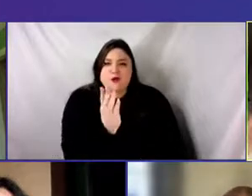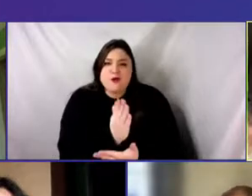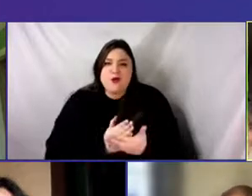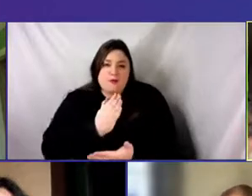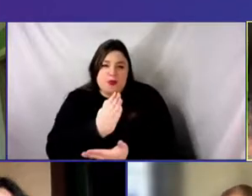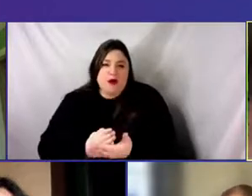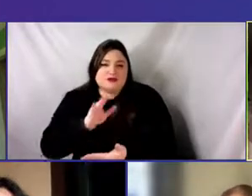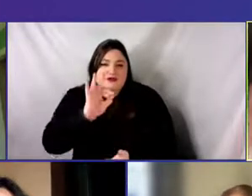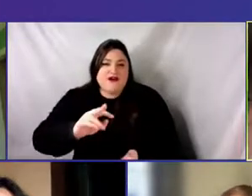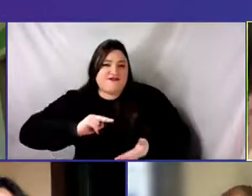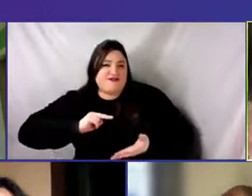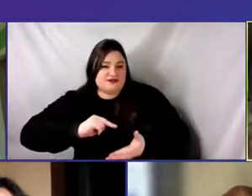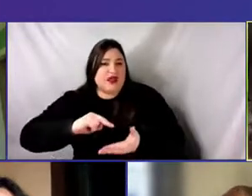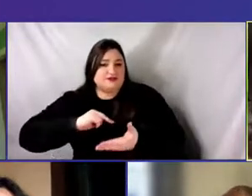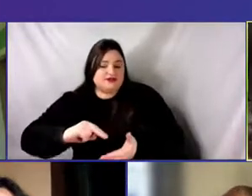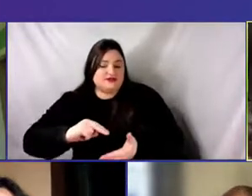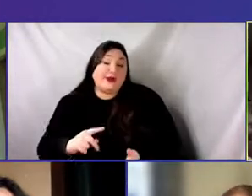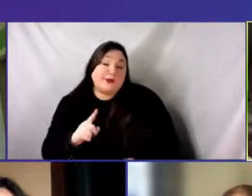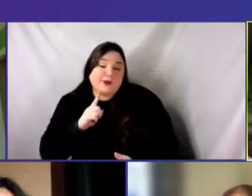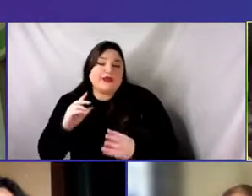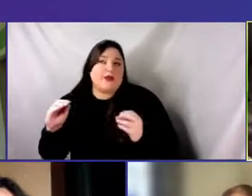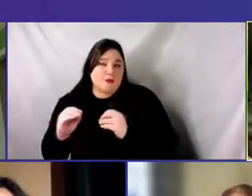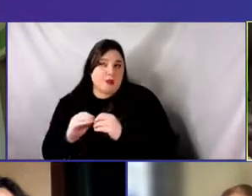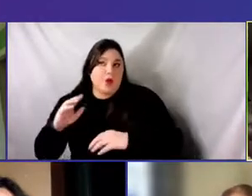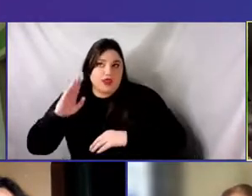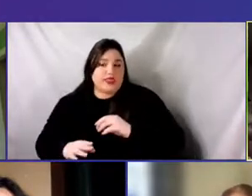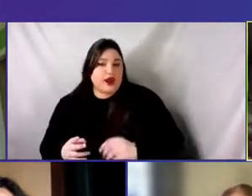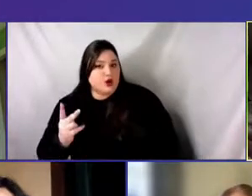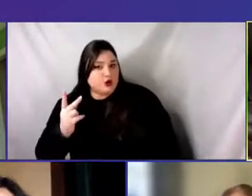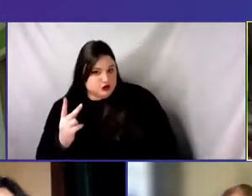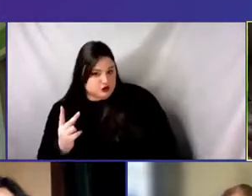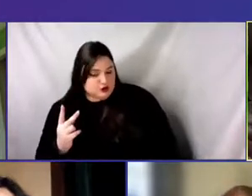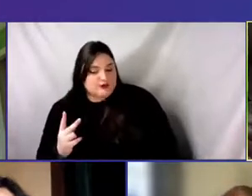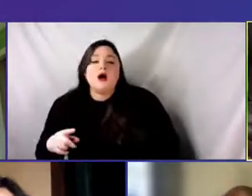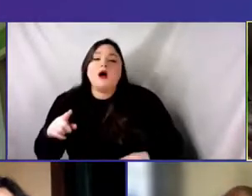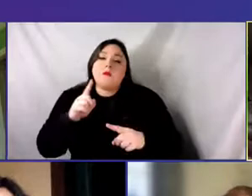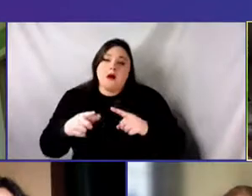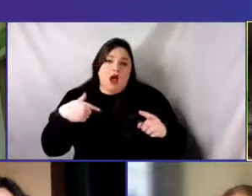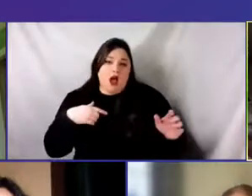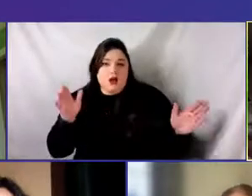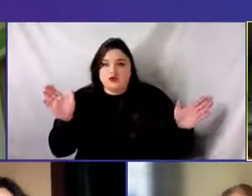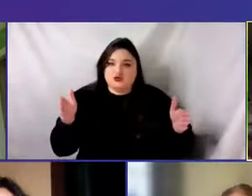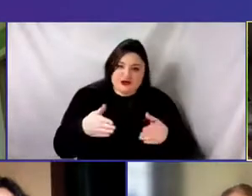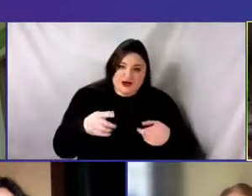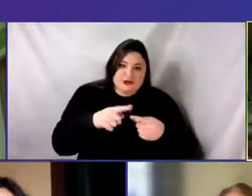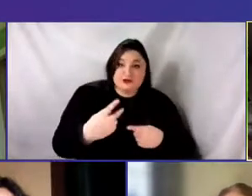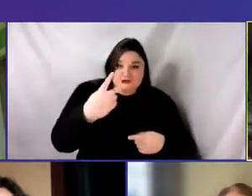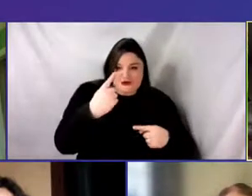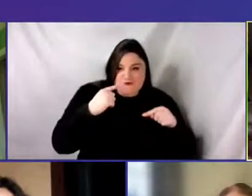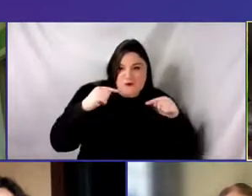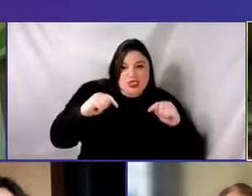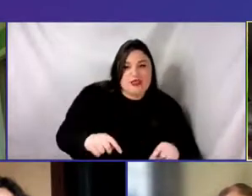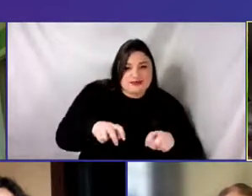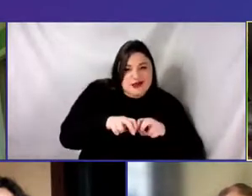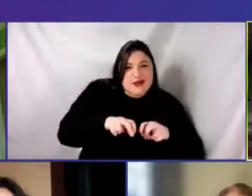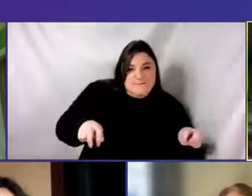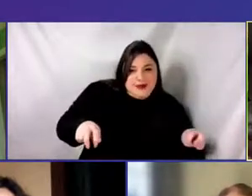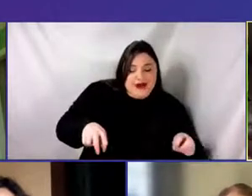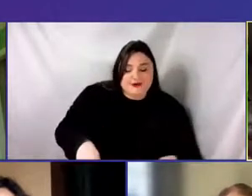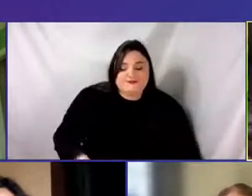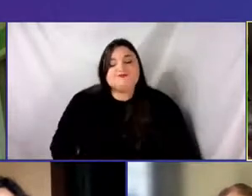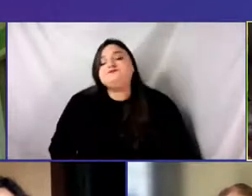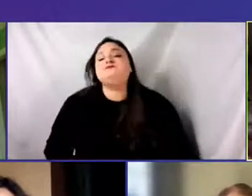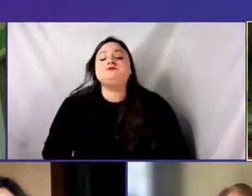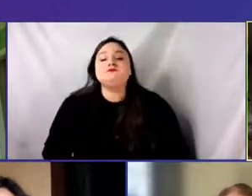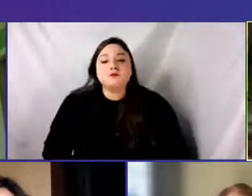More, actually, but as it pertains to this panel, I'm really interested, on the one hand,